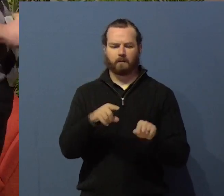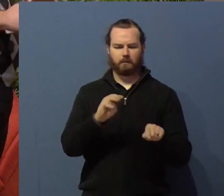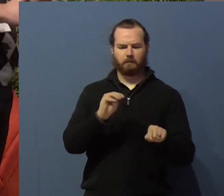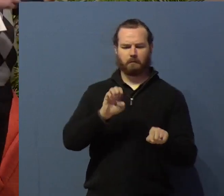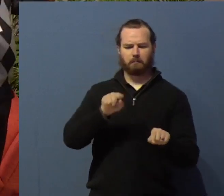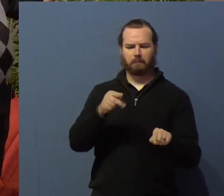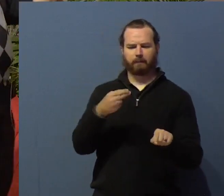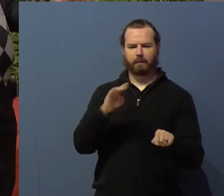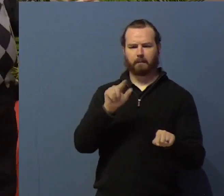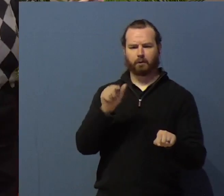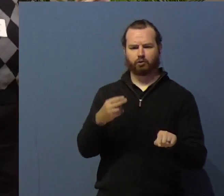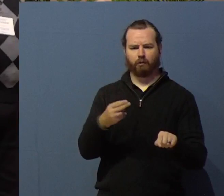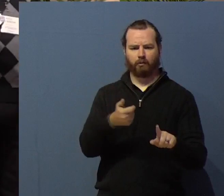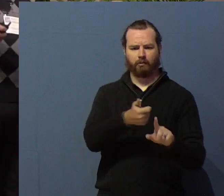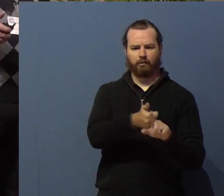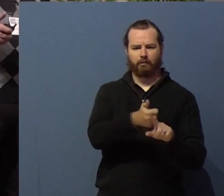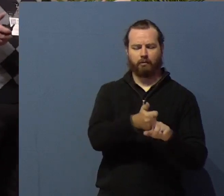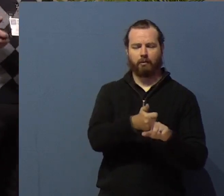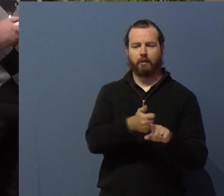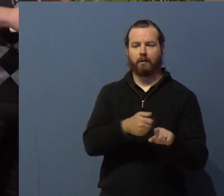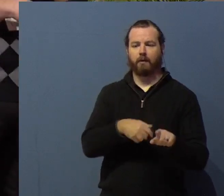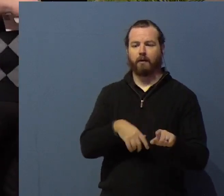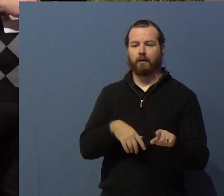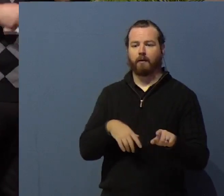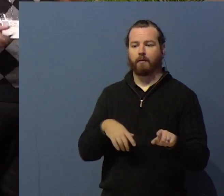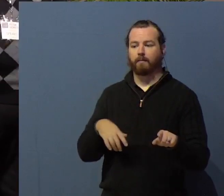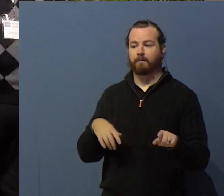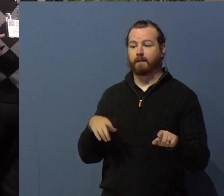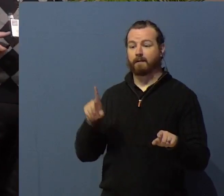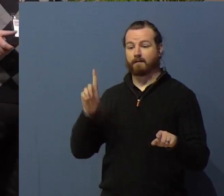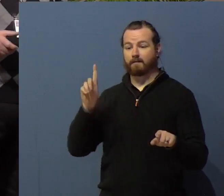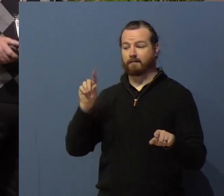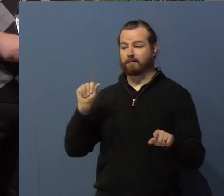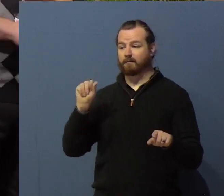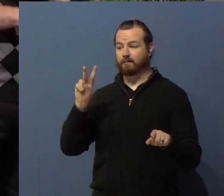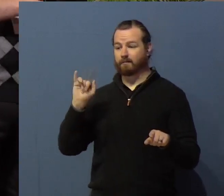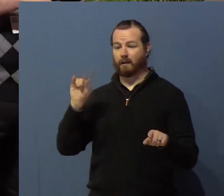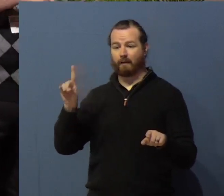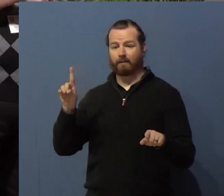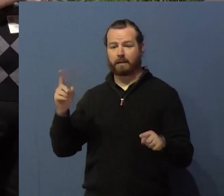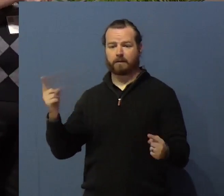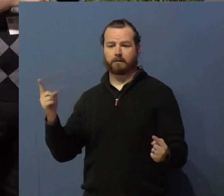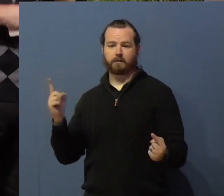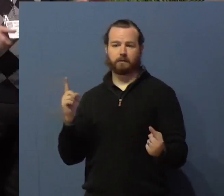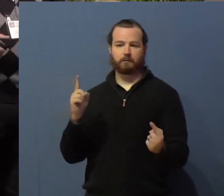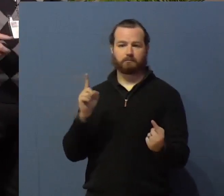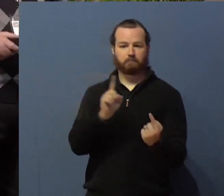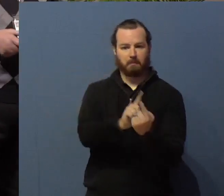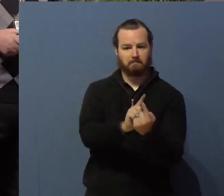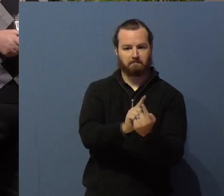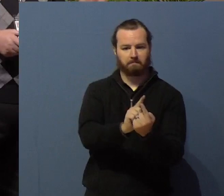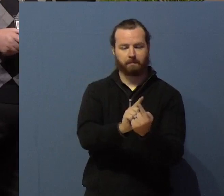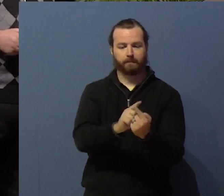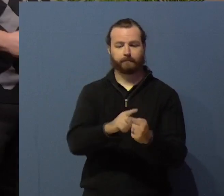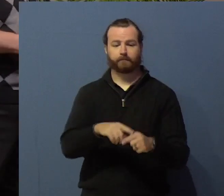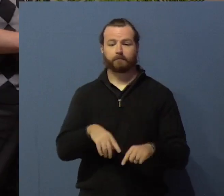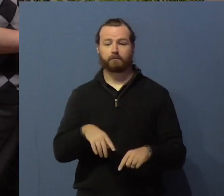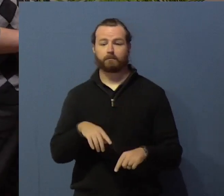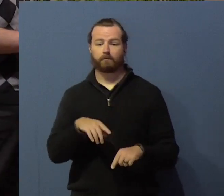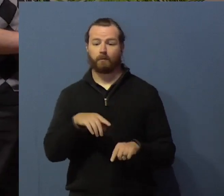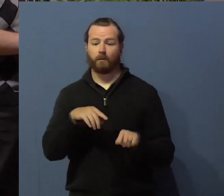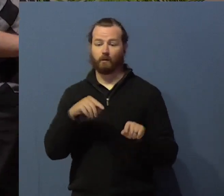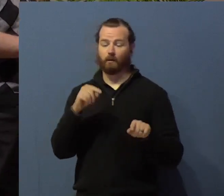He hears all of this from David. Nobody ever says anything to Mephibosheth. Mephibosheth doesn't say anything until